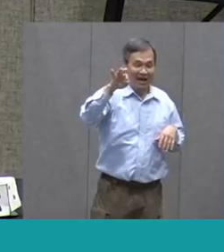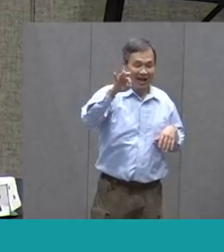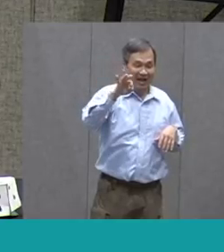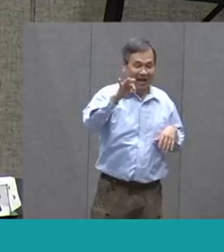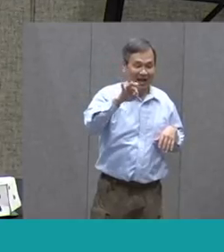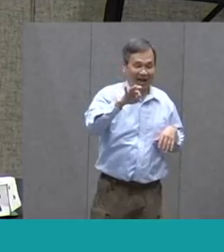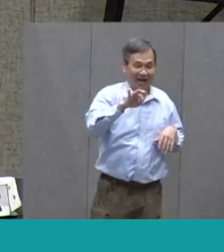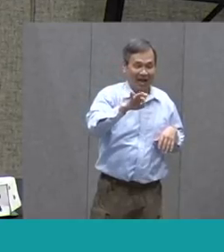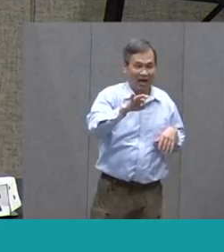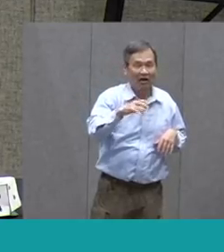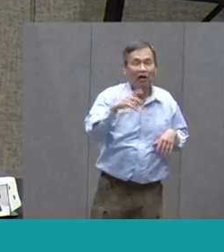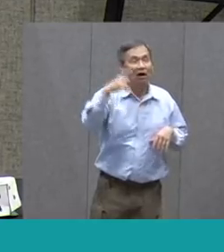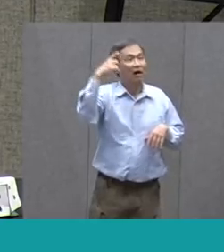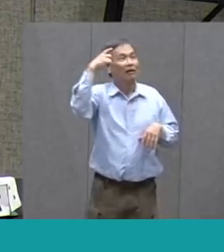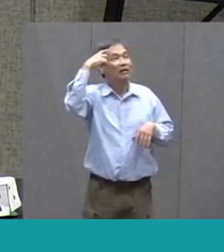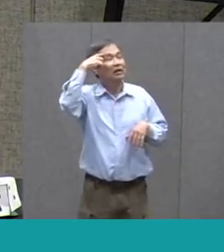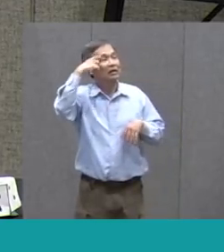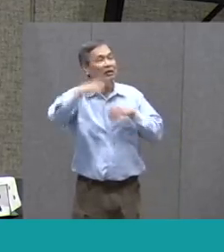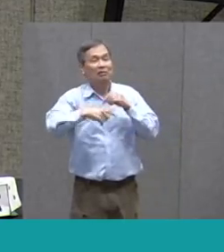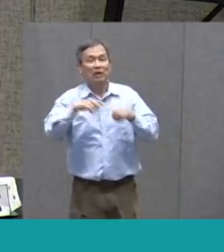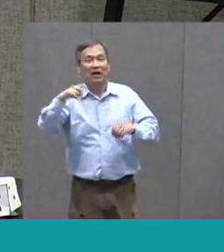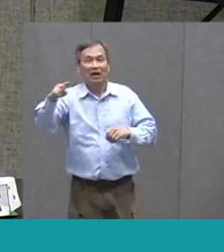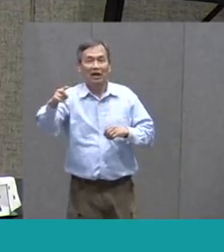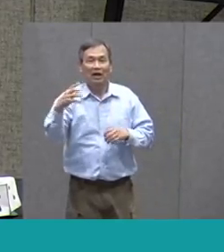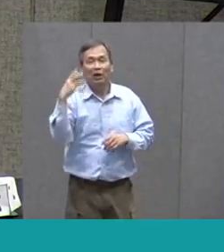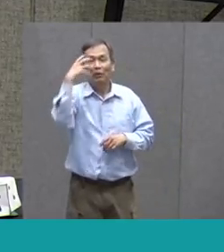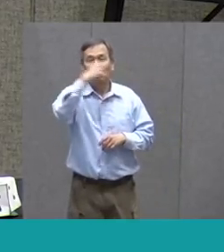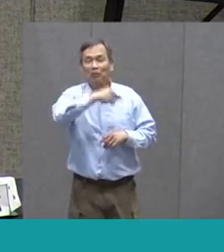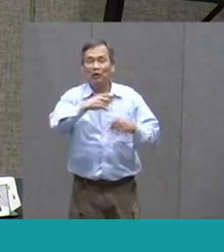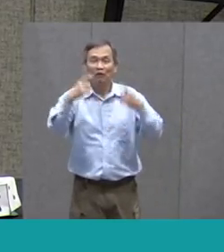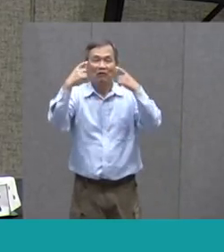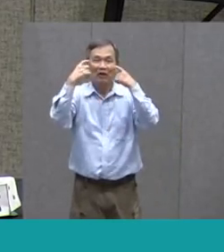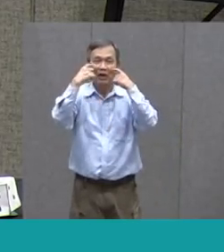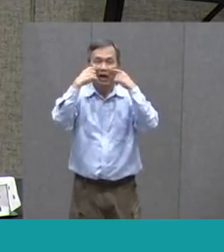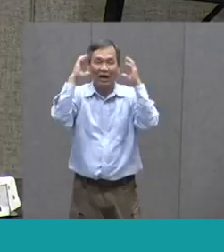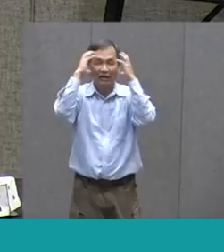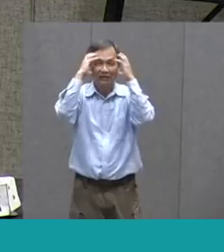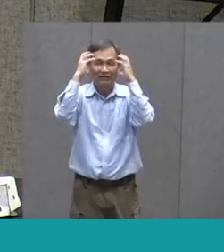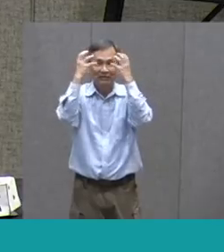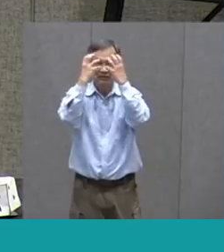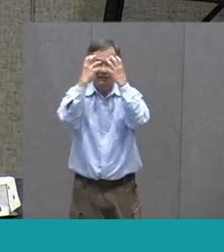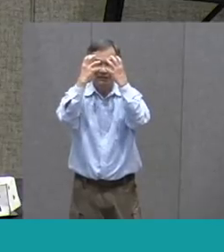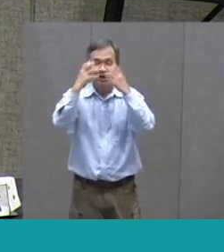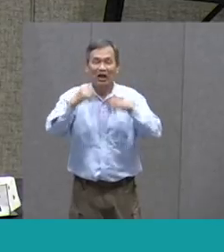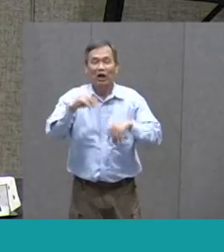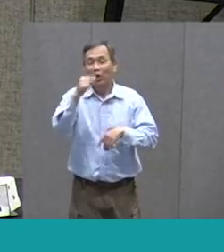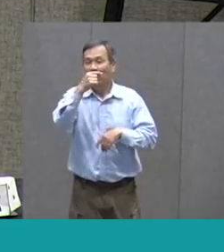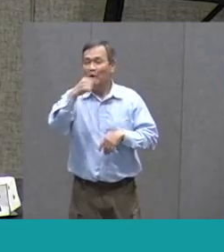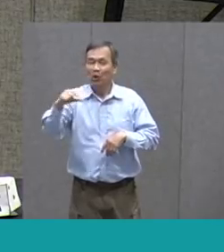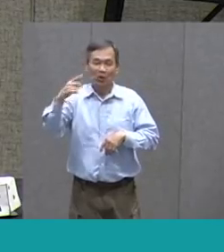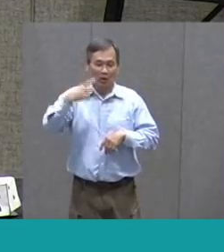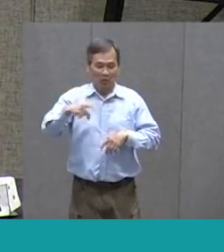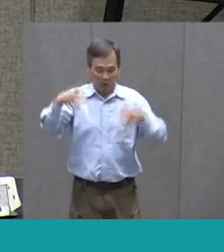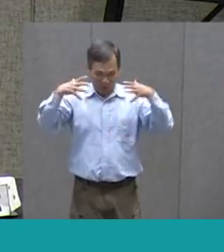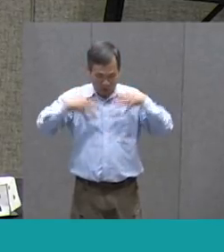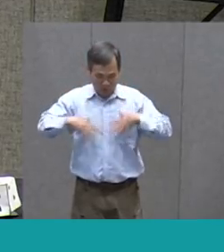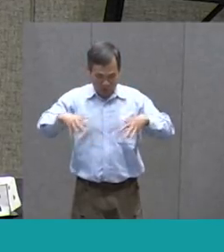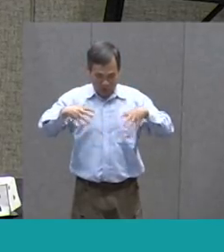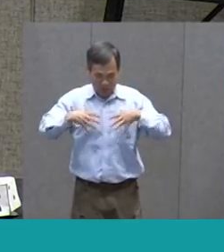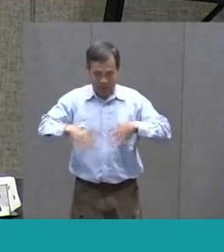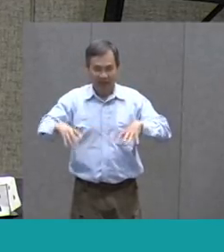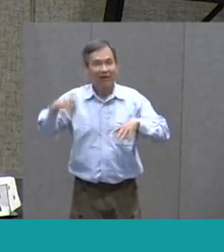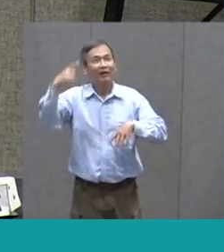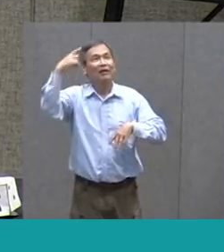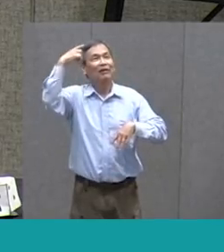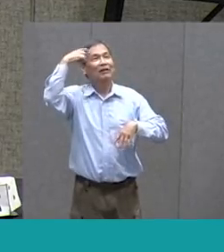only of her brilliant eyes And green and purple hue Thinking